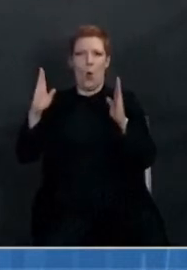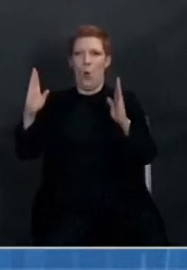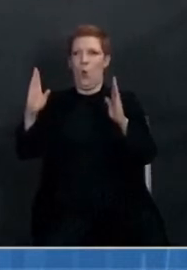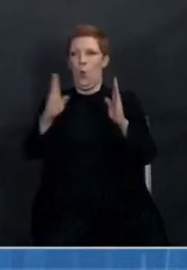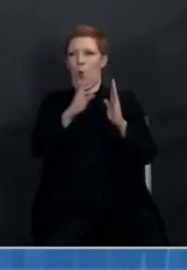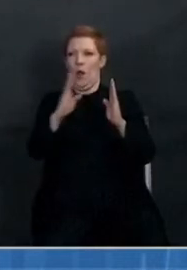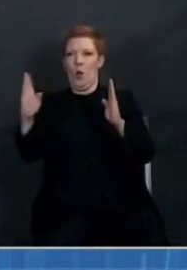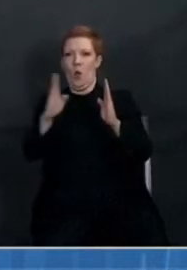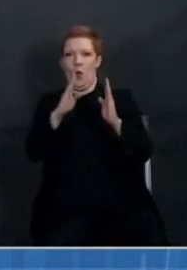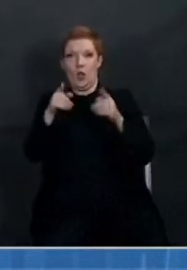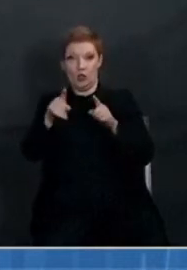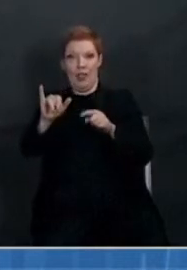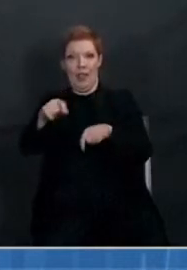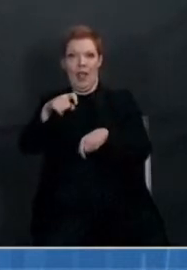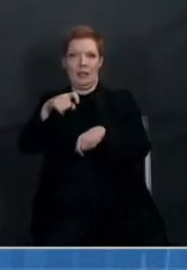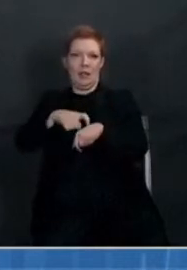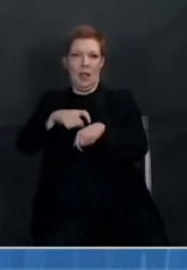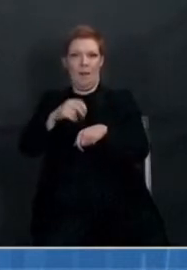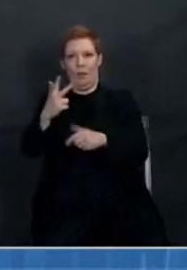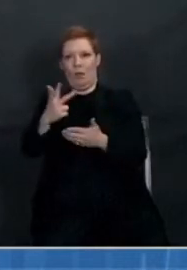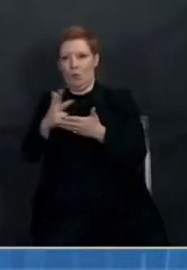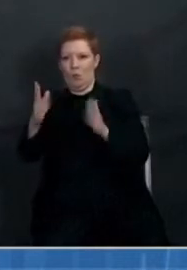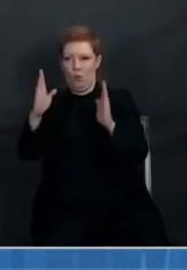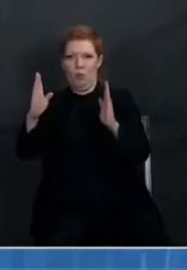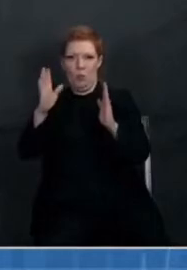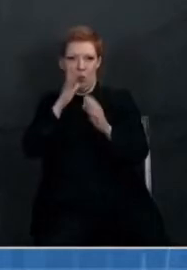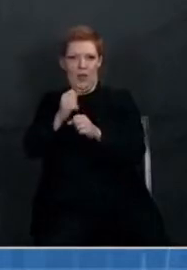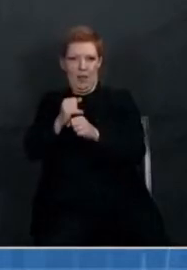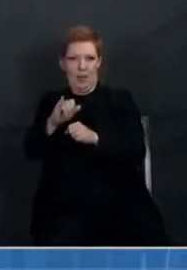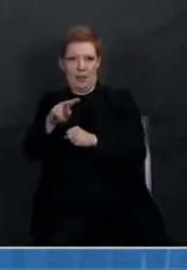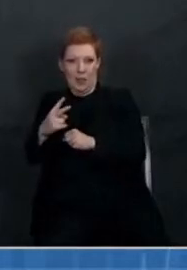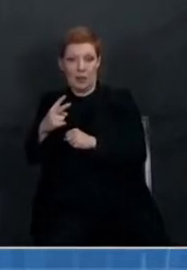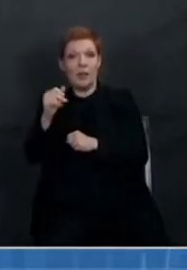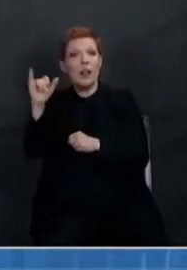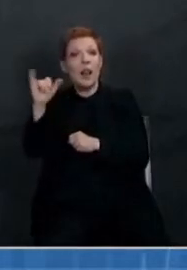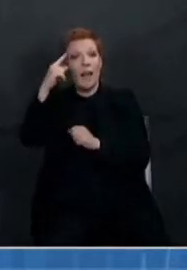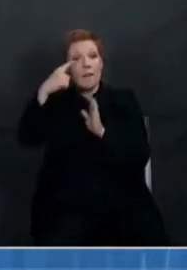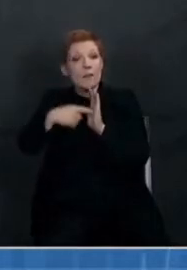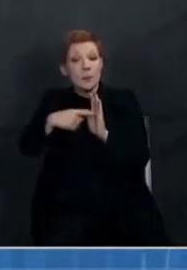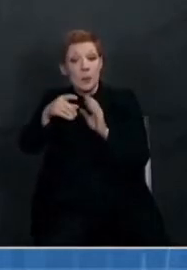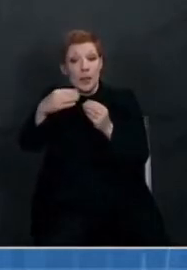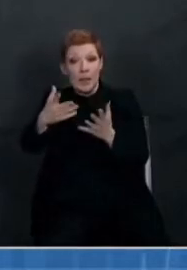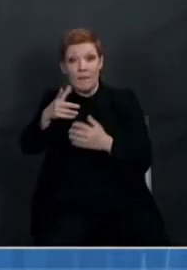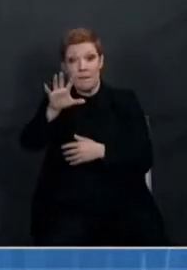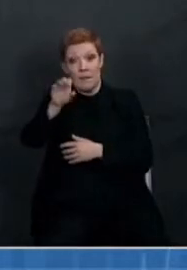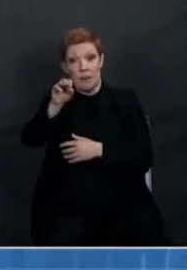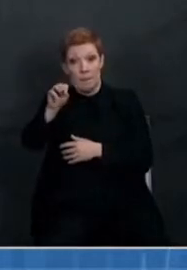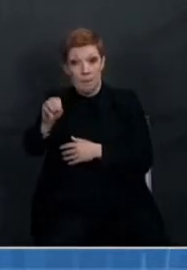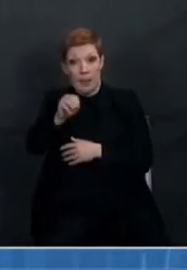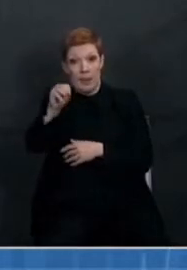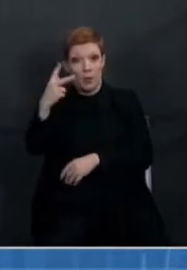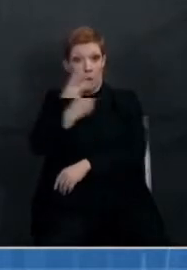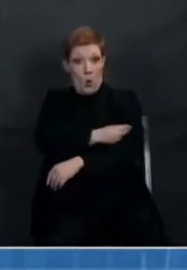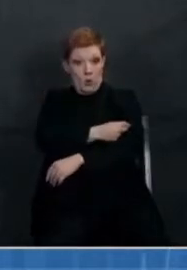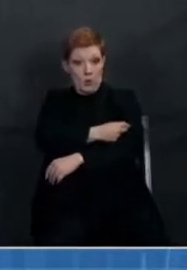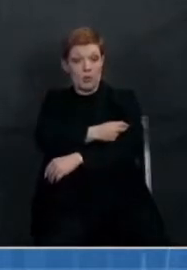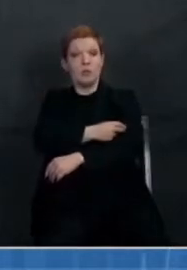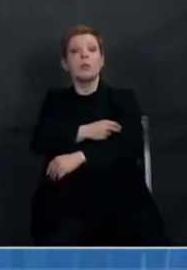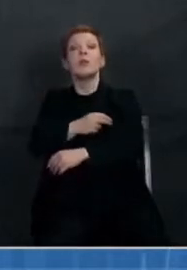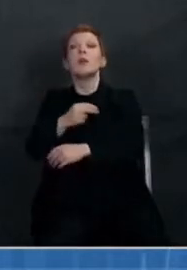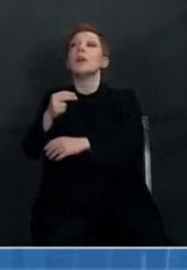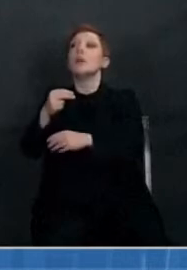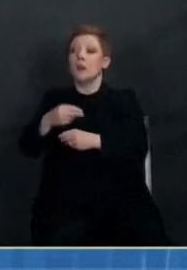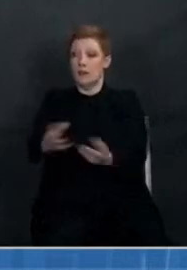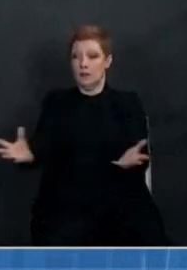words, if you give 50 million doses to individuals and then the next time around you get more doses,